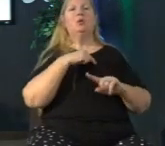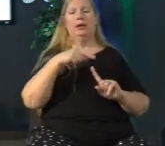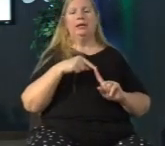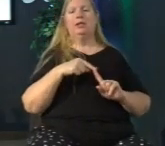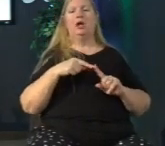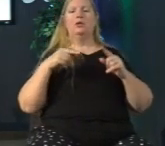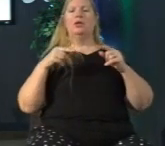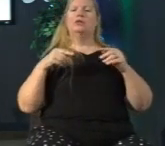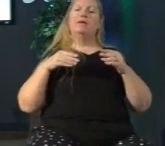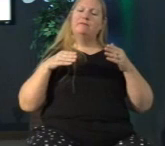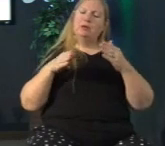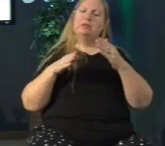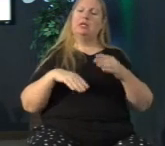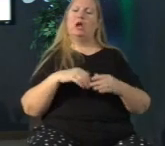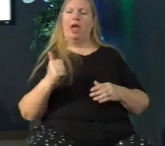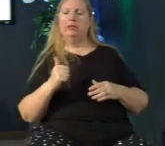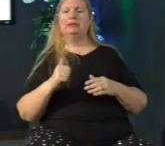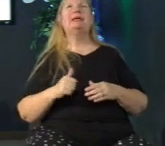that helps us with our own healing